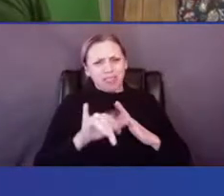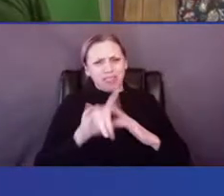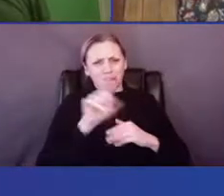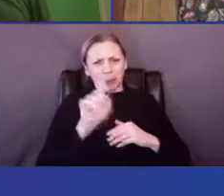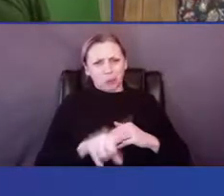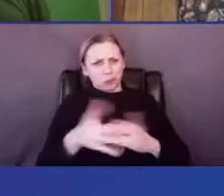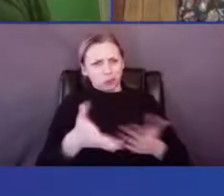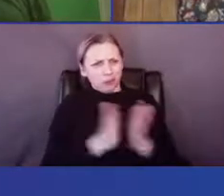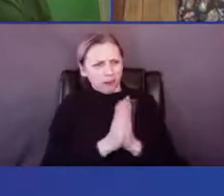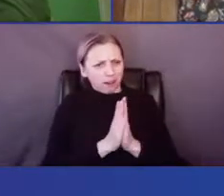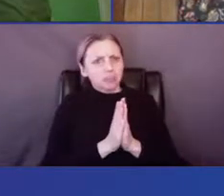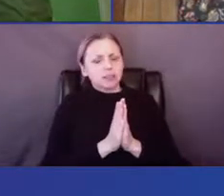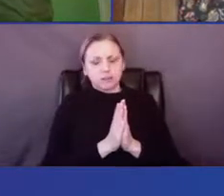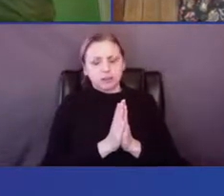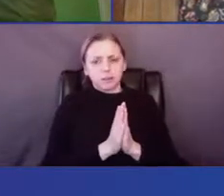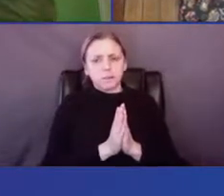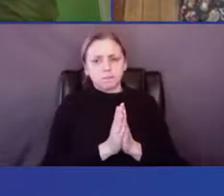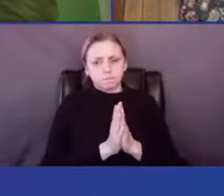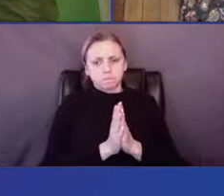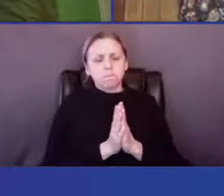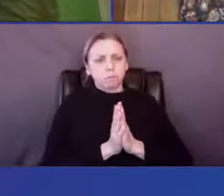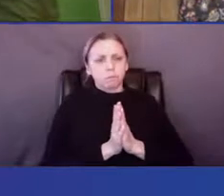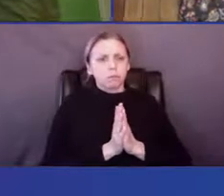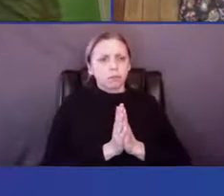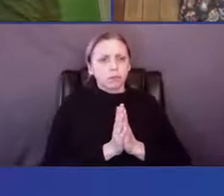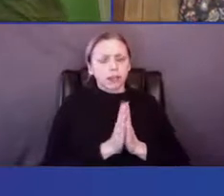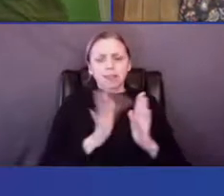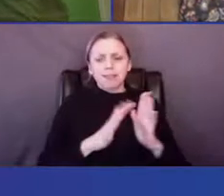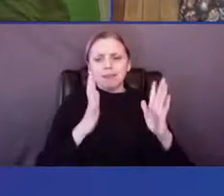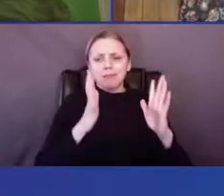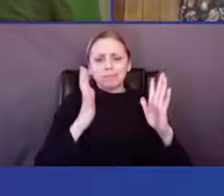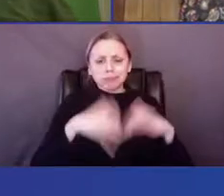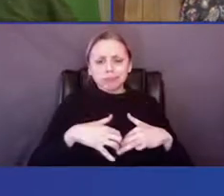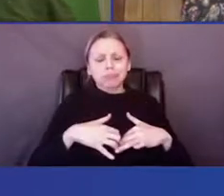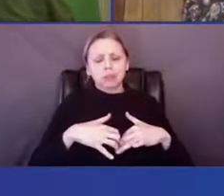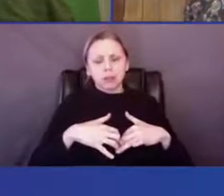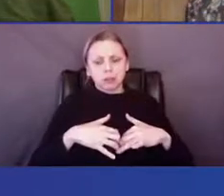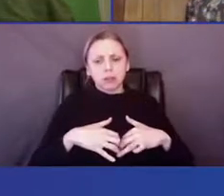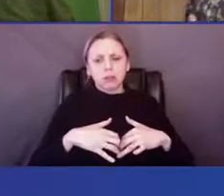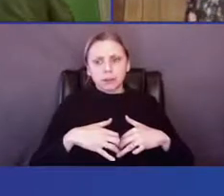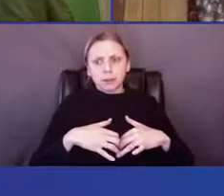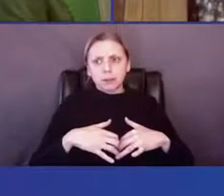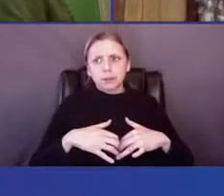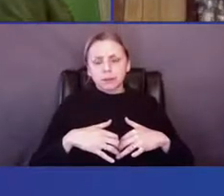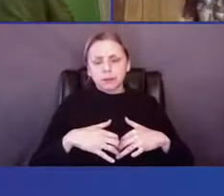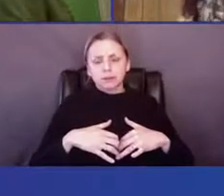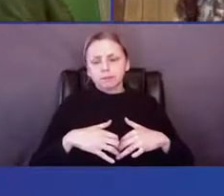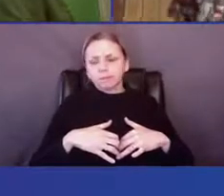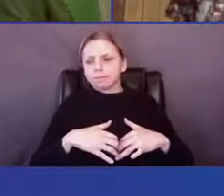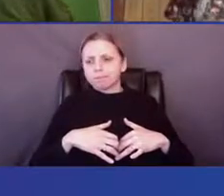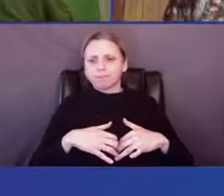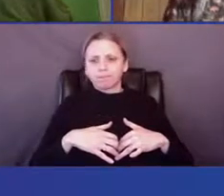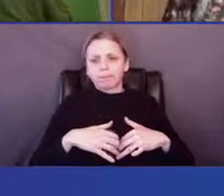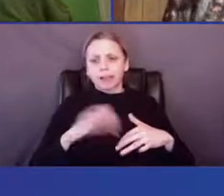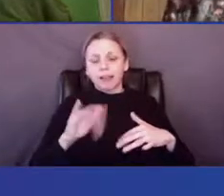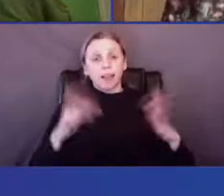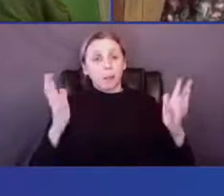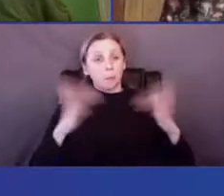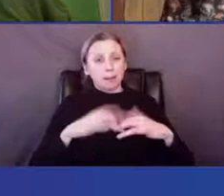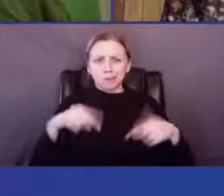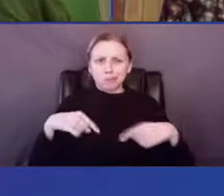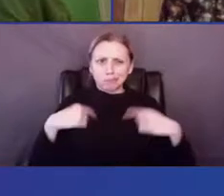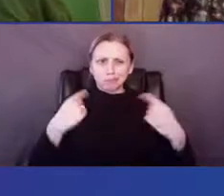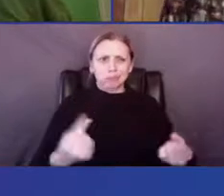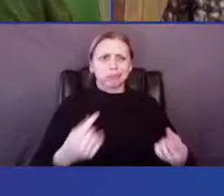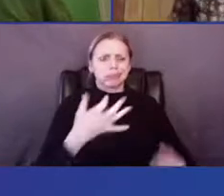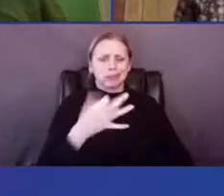asked, that it was, um, that breakdown, uh, has, has been there since the